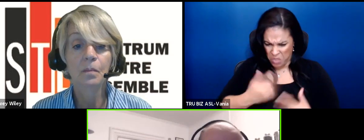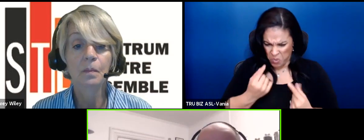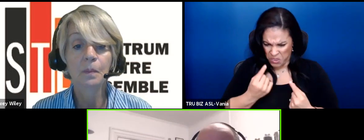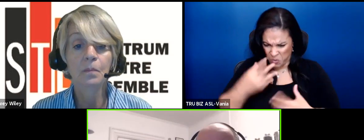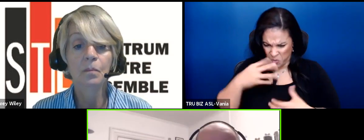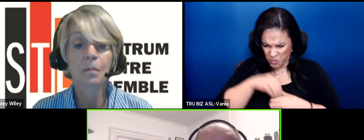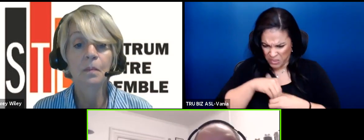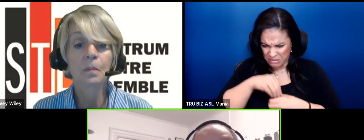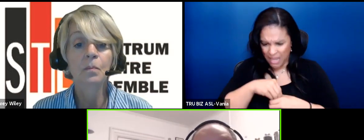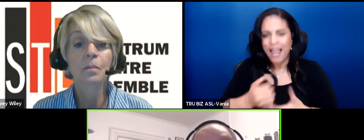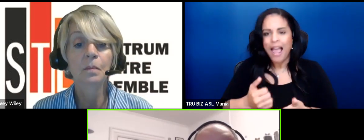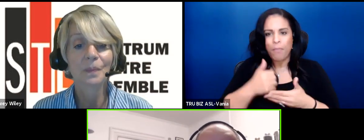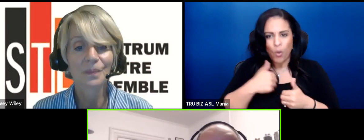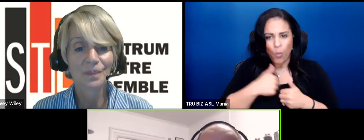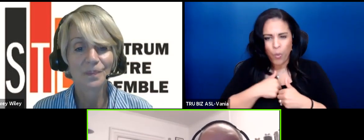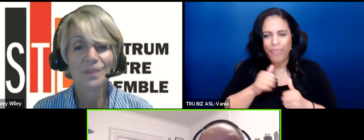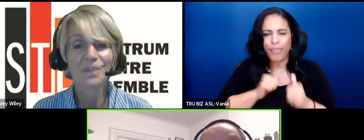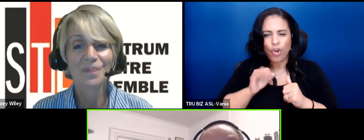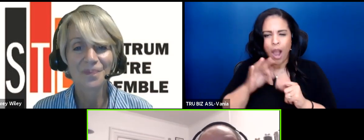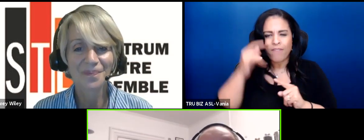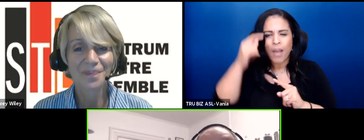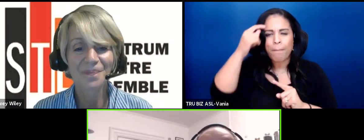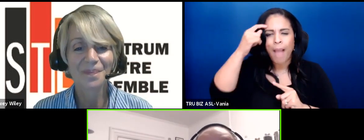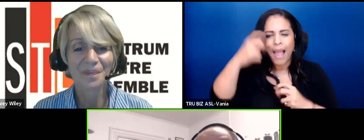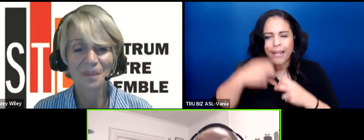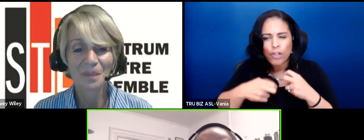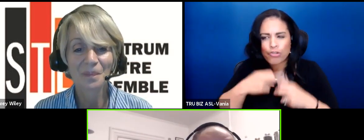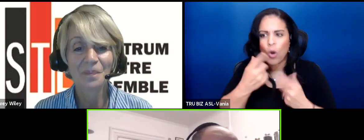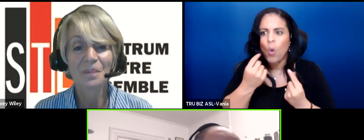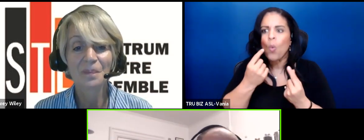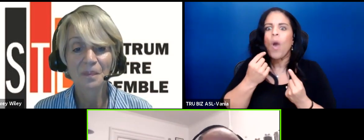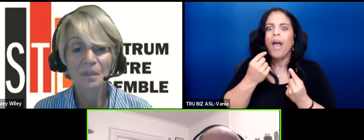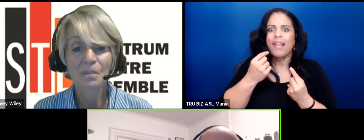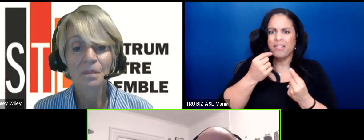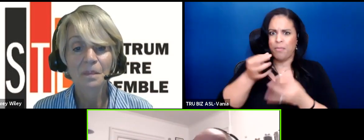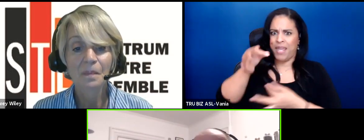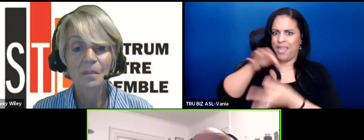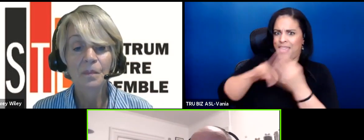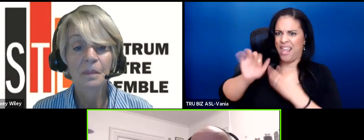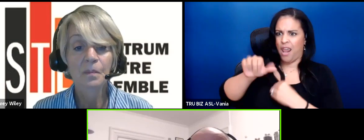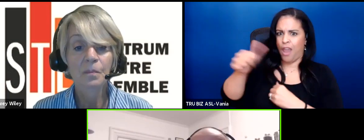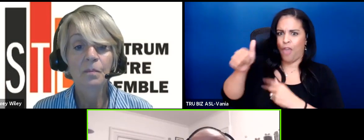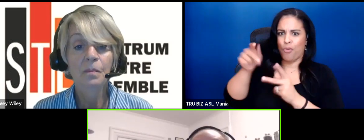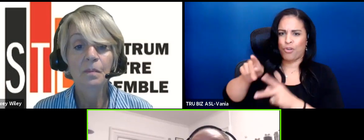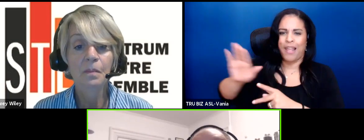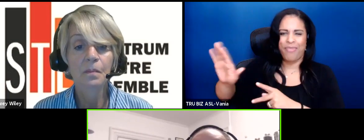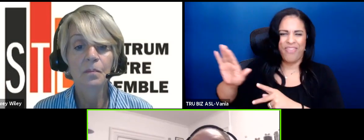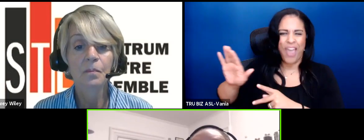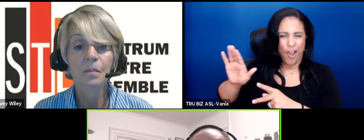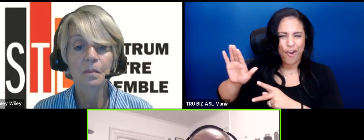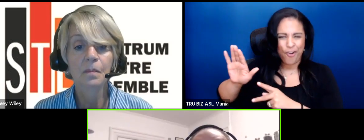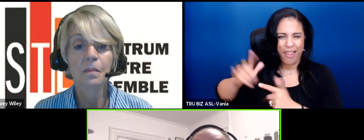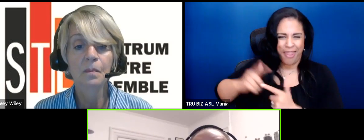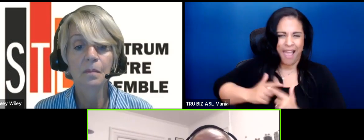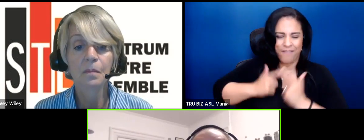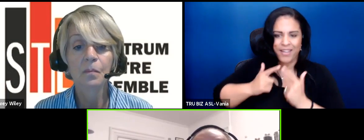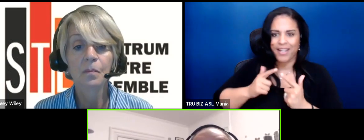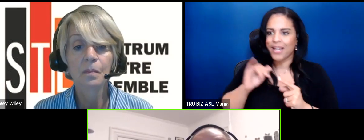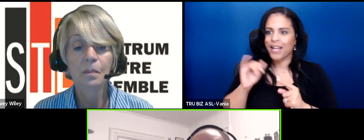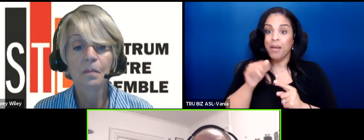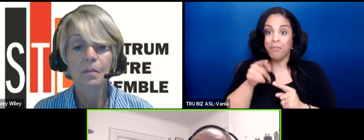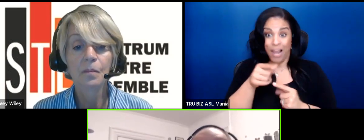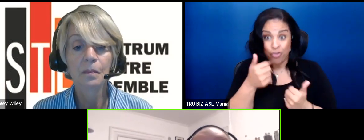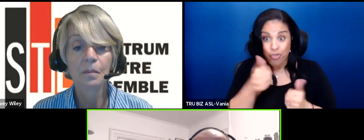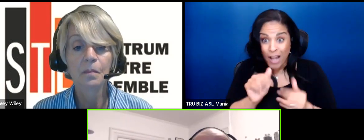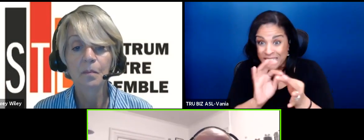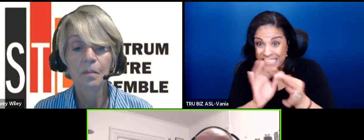helped me with theater of mind issues of what it's like to be in another person's shoes and all that stuff and it was really like crickets when I was trying to convince people that